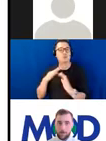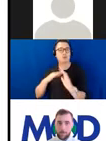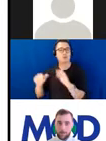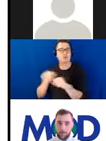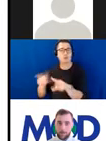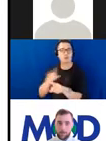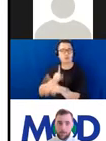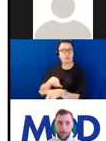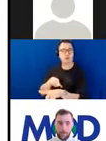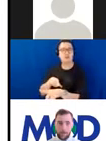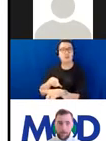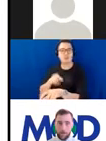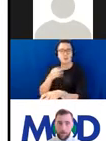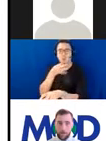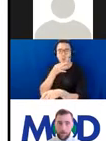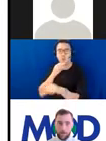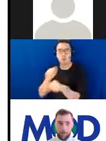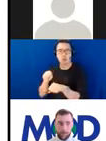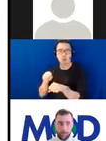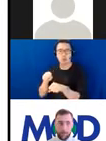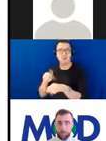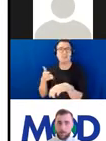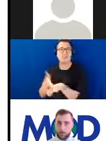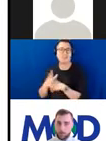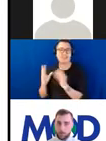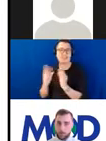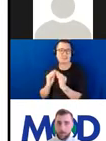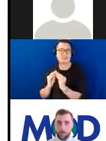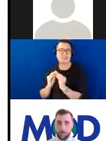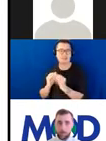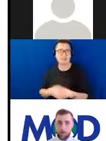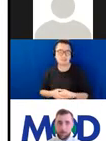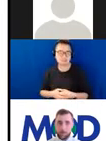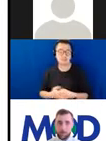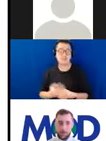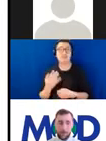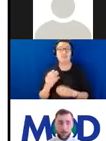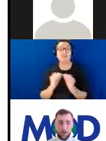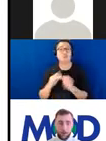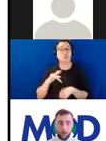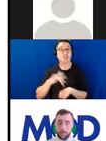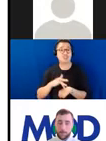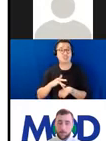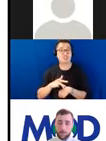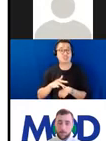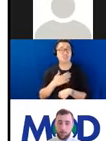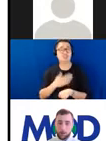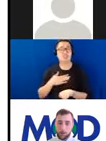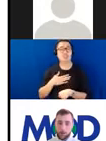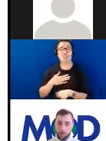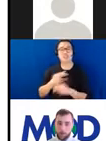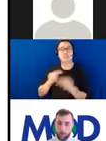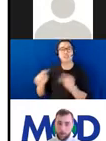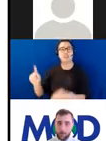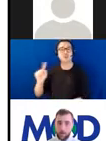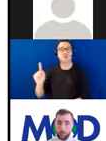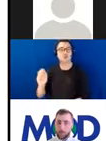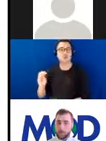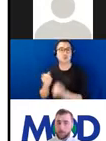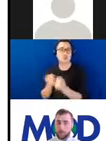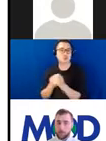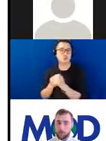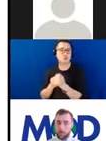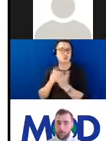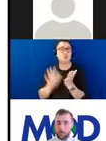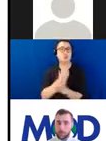as soon as possible after the event. For additional resources please refer to the Zoom support document that we